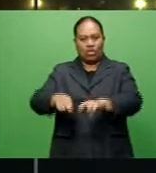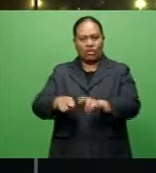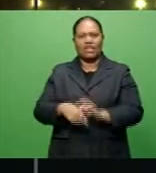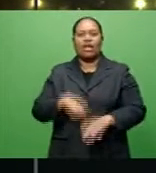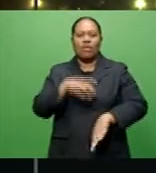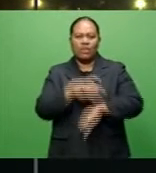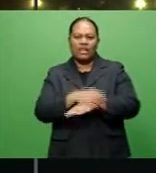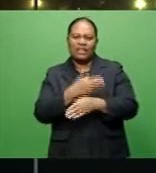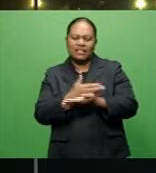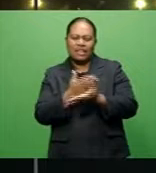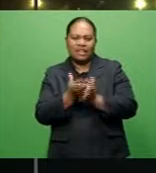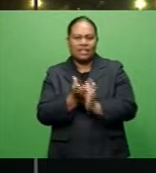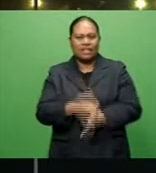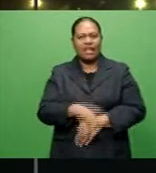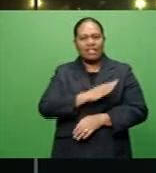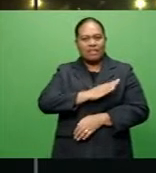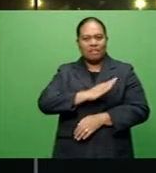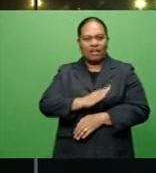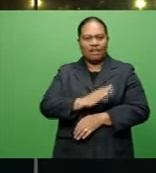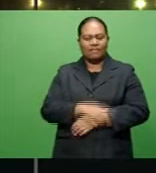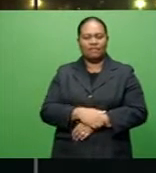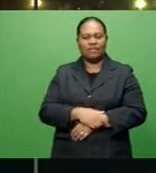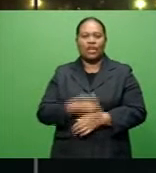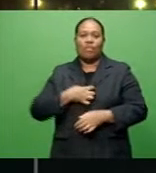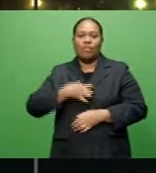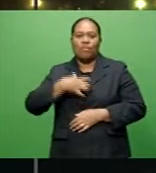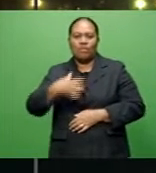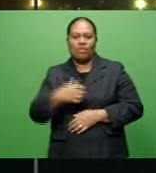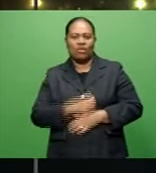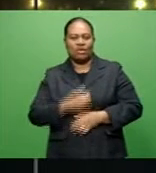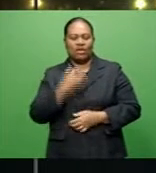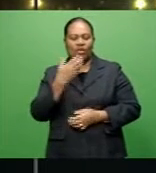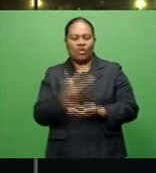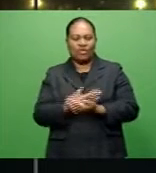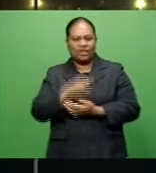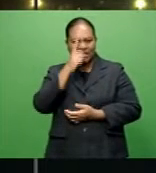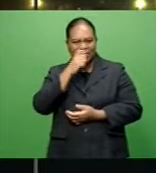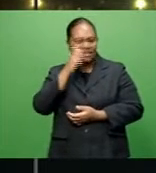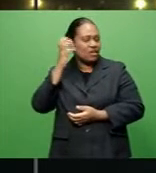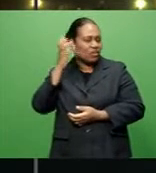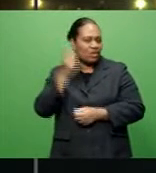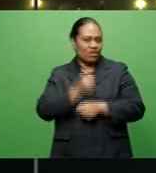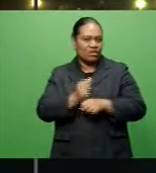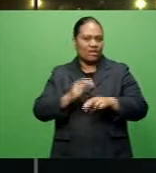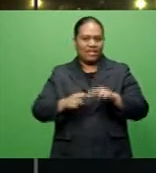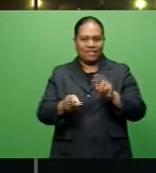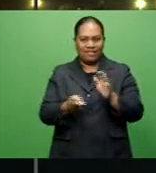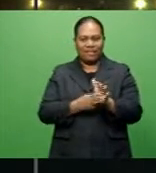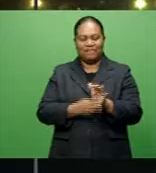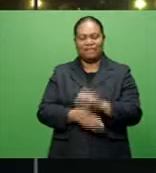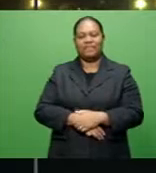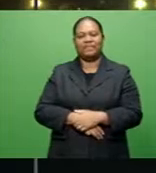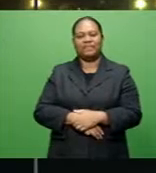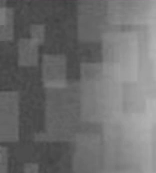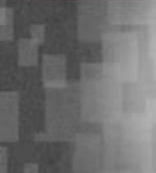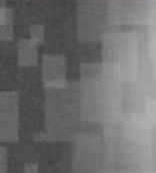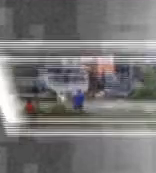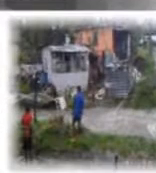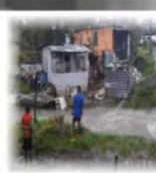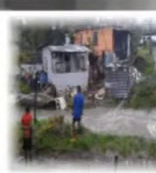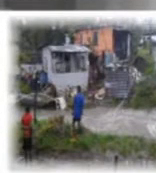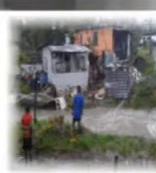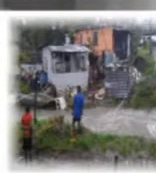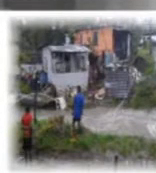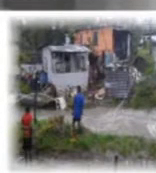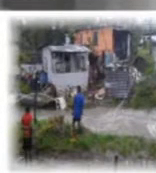policeman shares heroic tale. For these stories and others, you can tune in daily to our sister radio station, Gold FM, to our poll question.